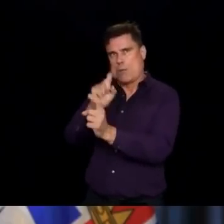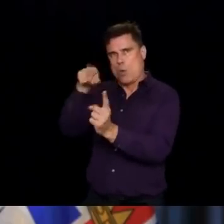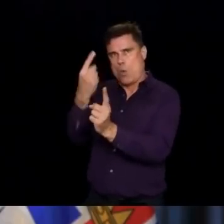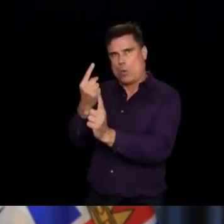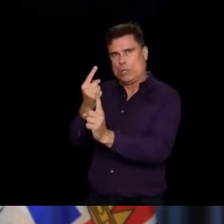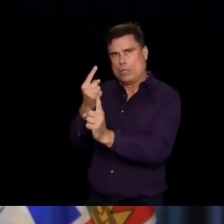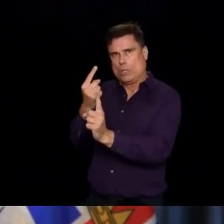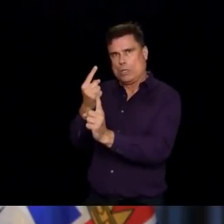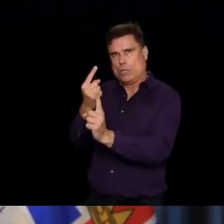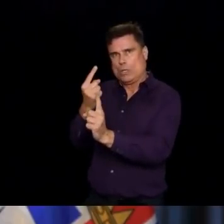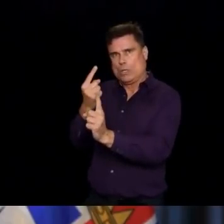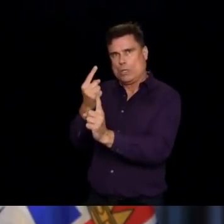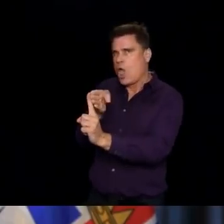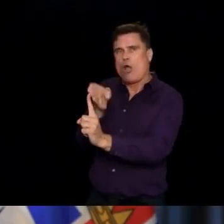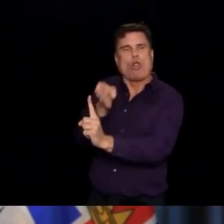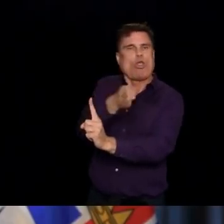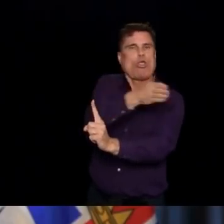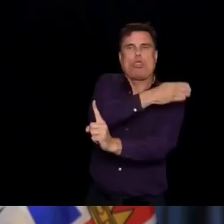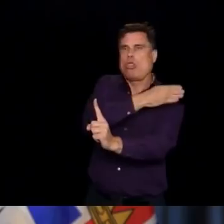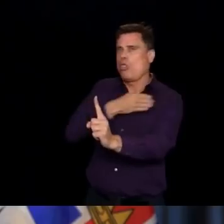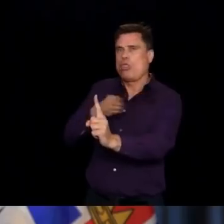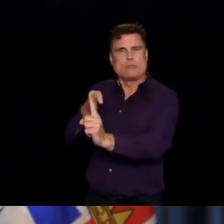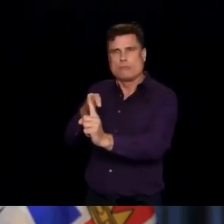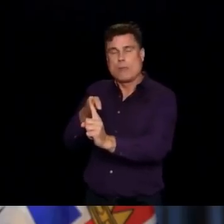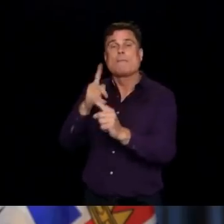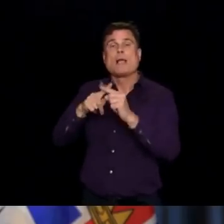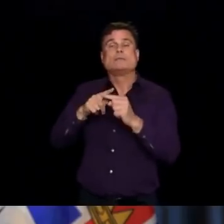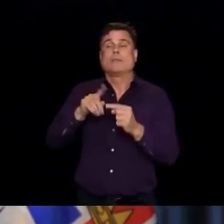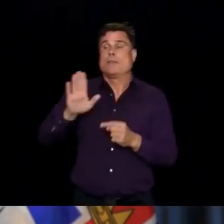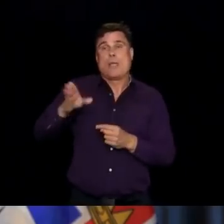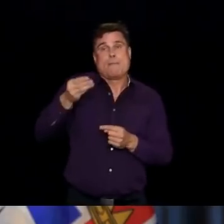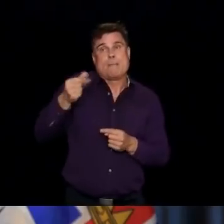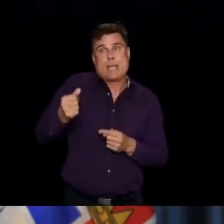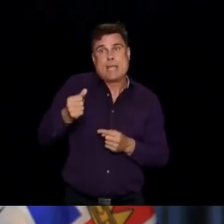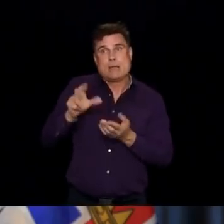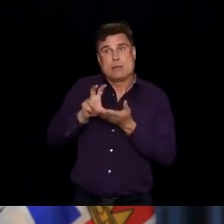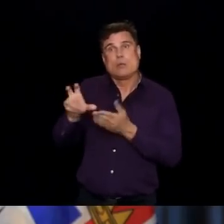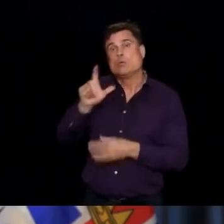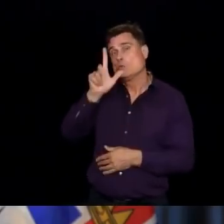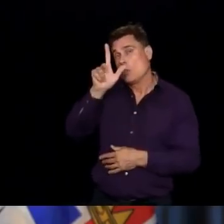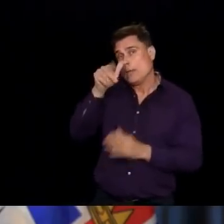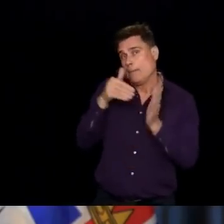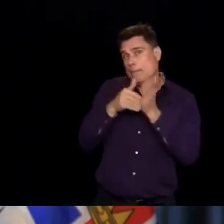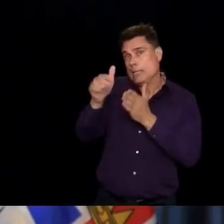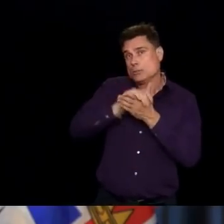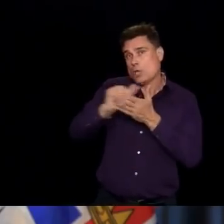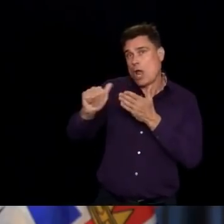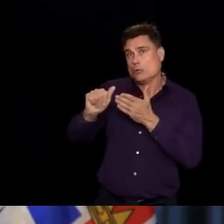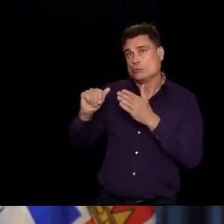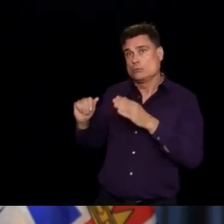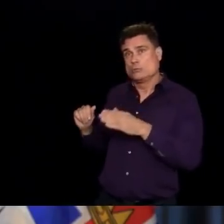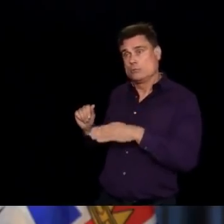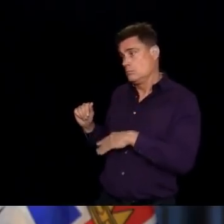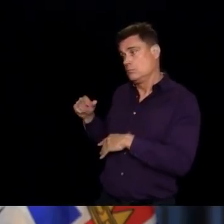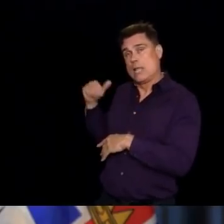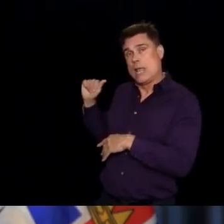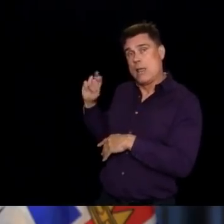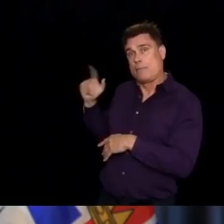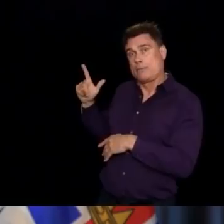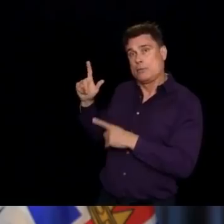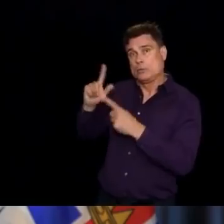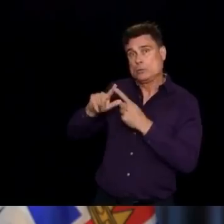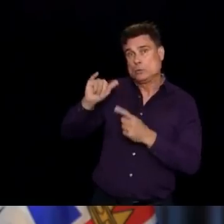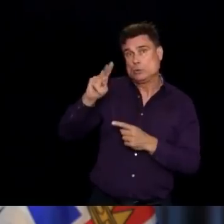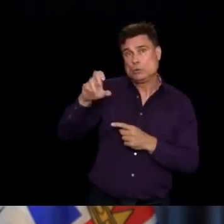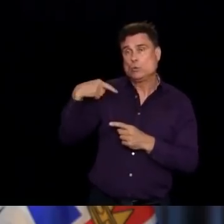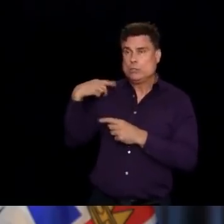across BC, the $23 million to deal with the situation between April and June, and